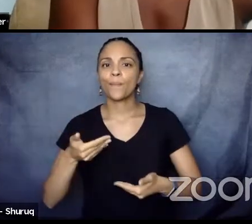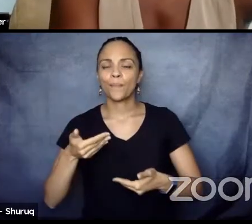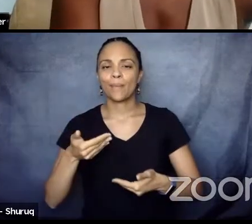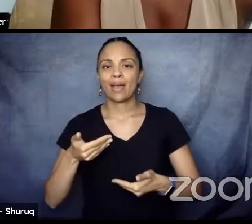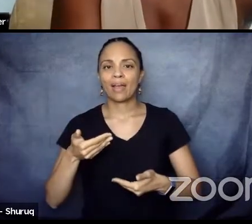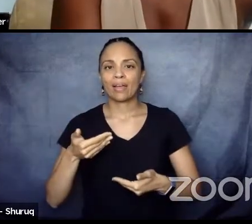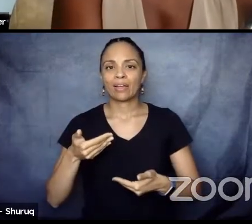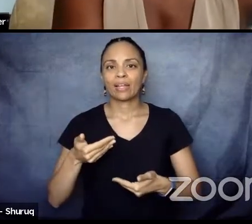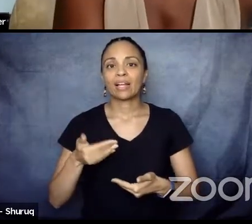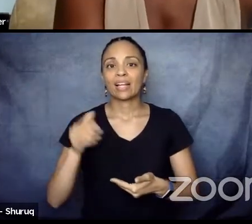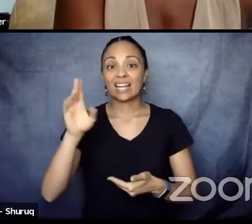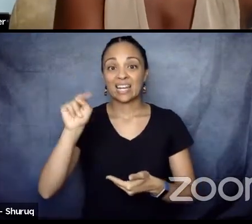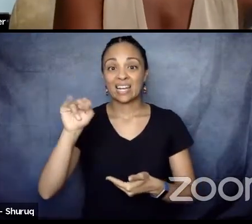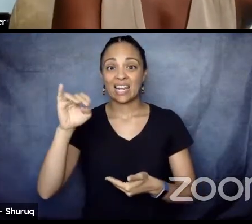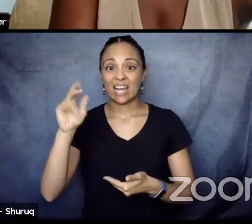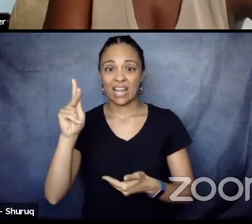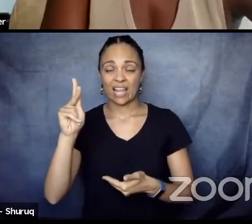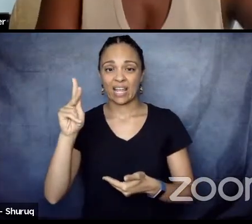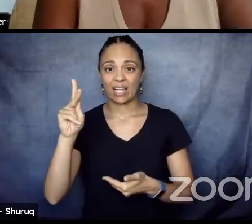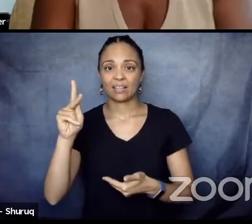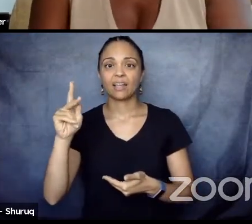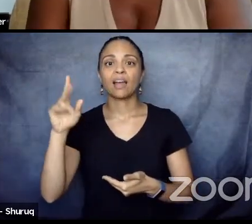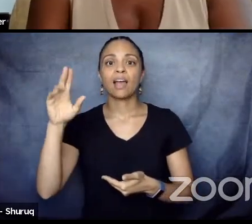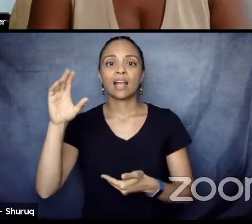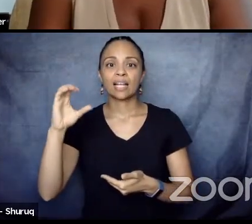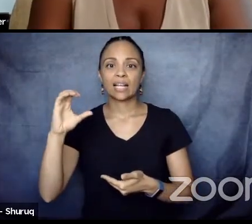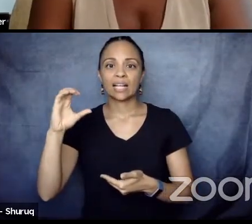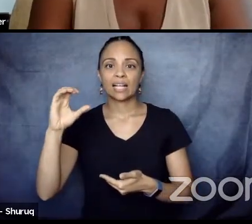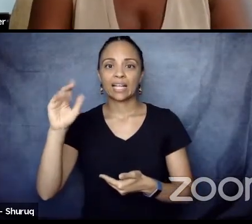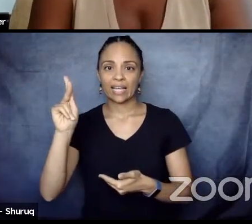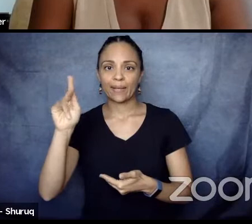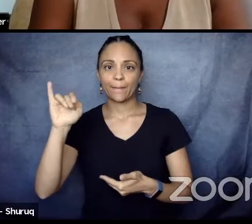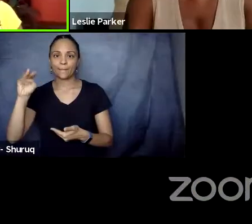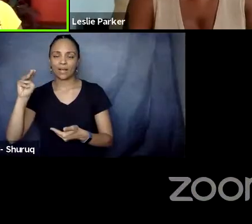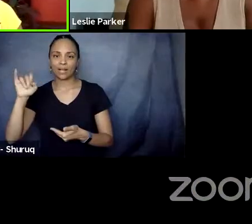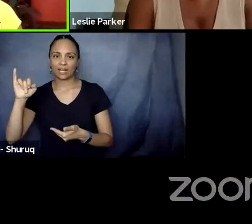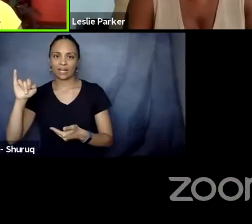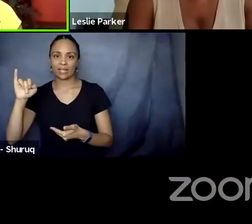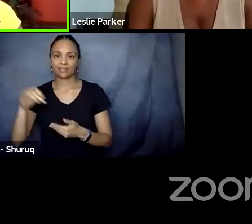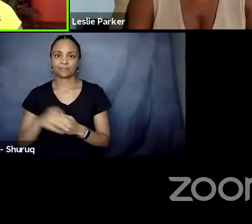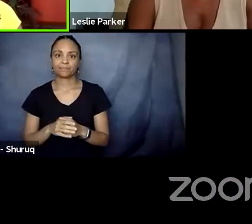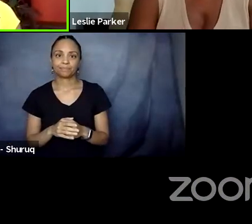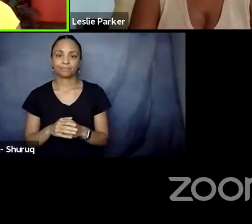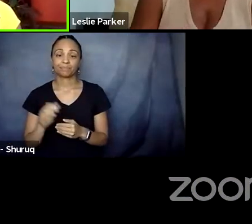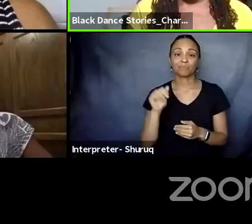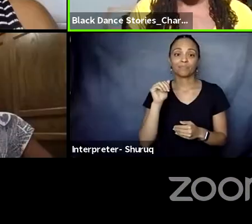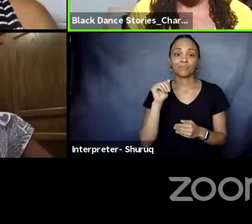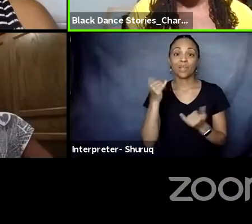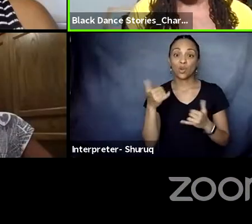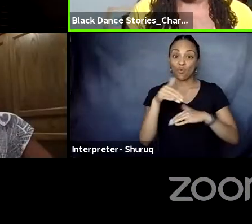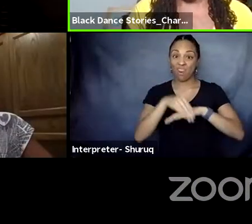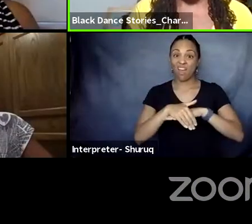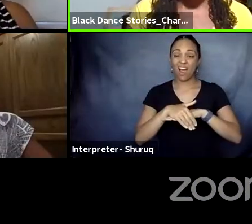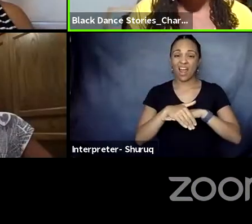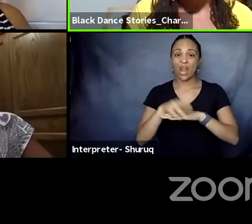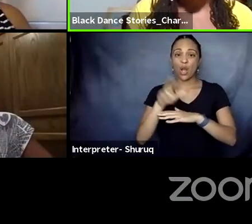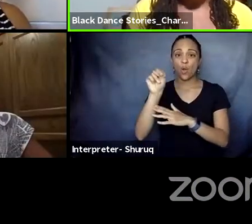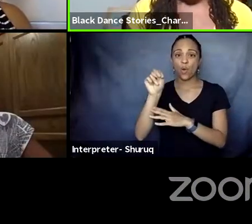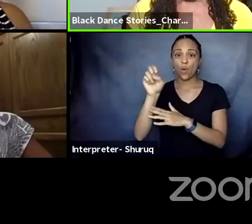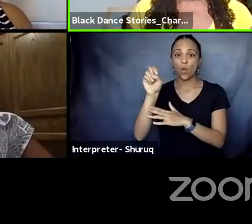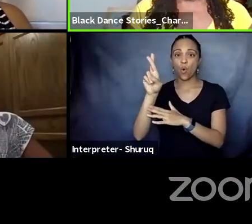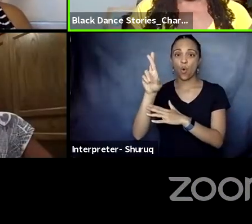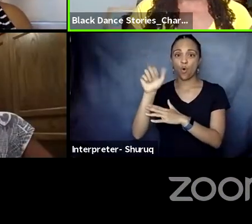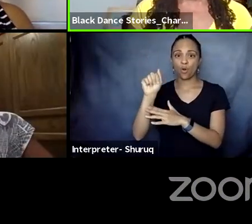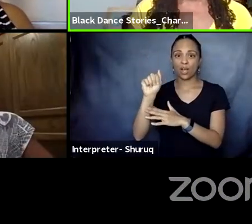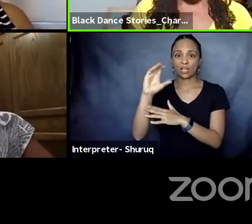So tonight, everyone, Nora Chipomori has given us the gift